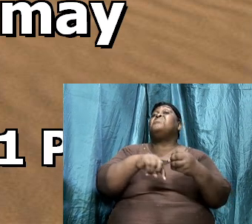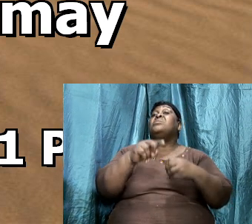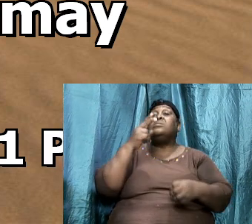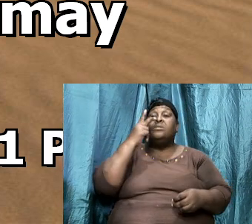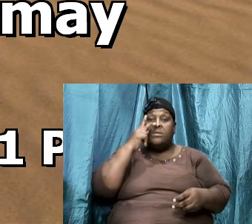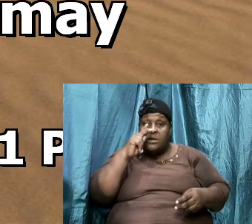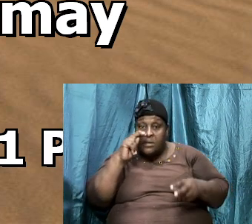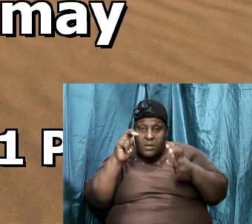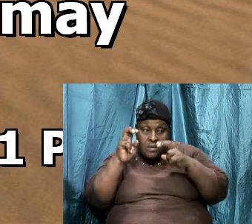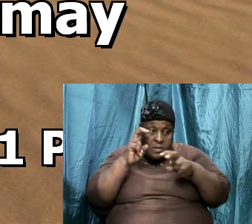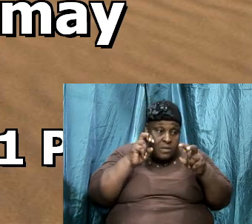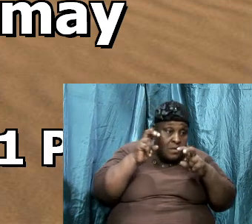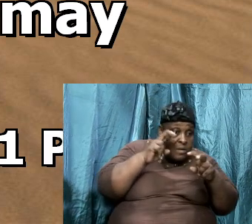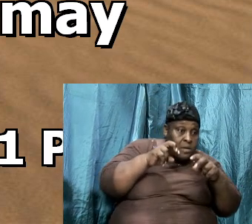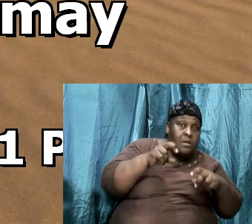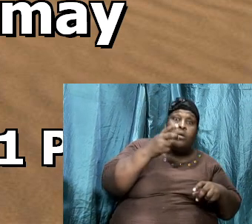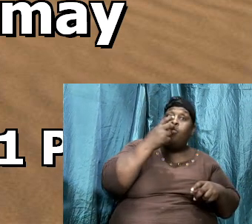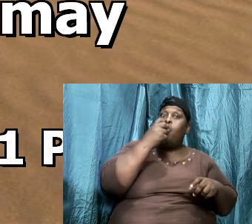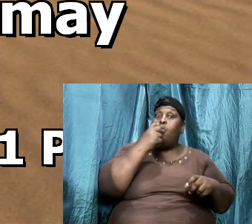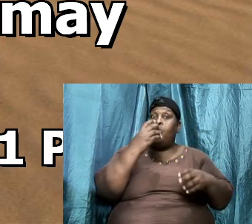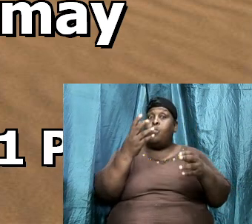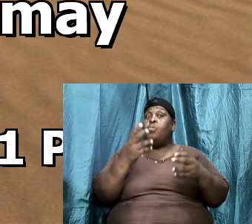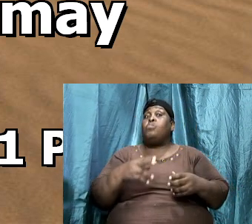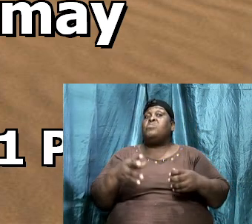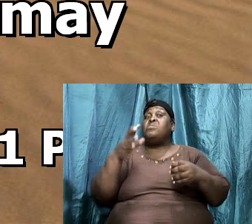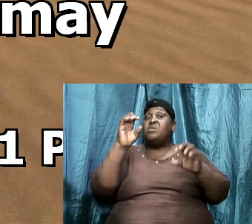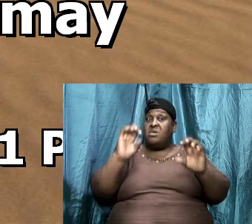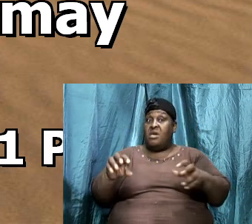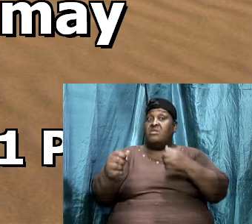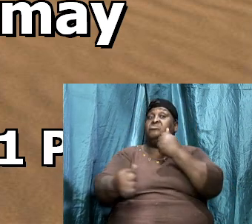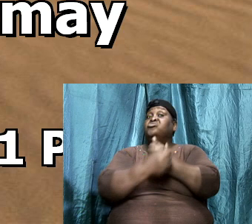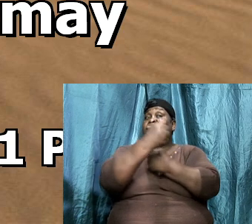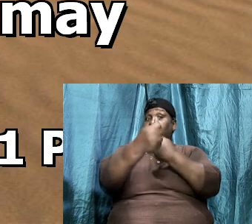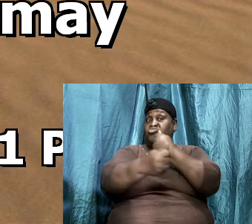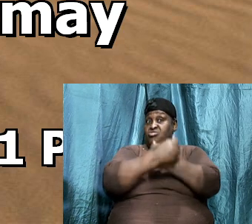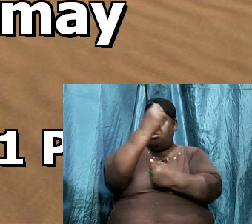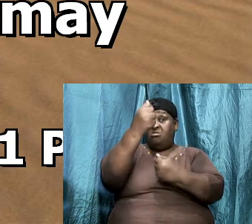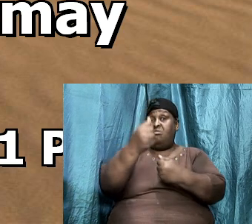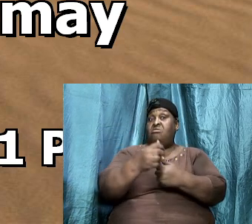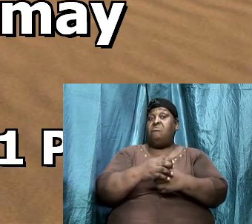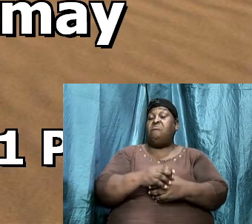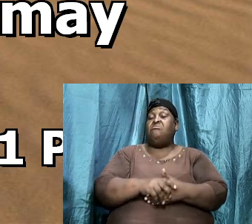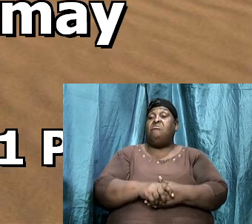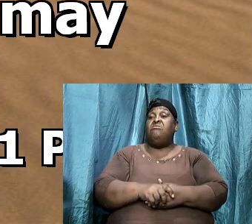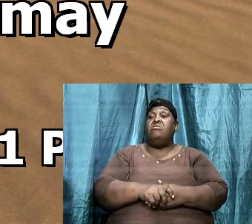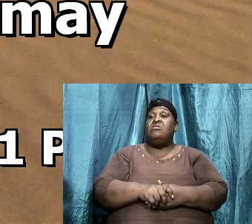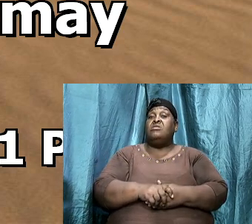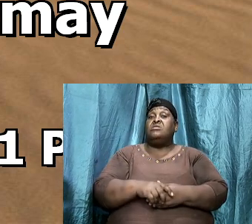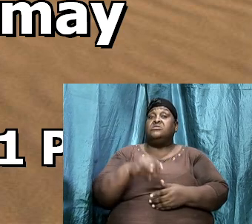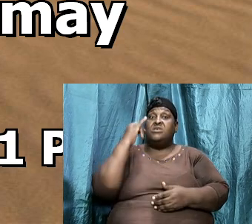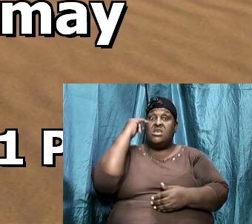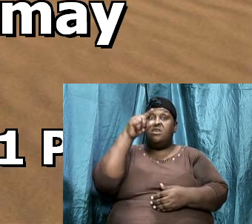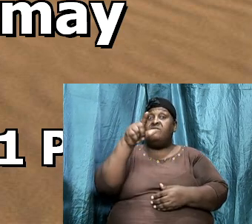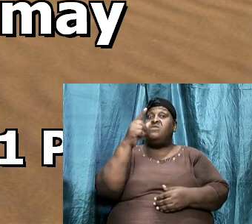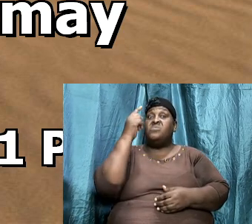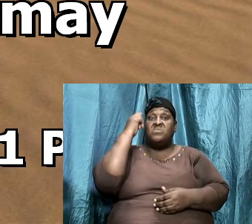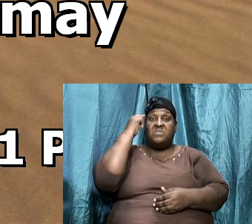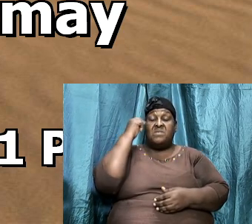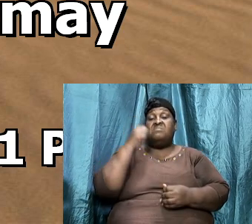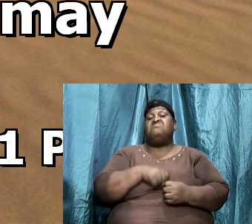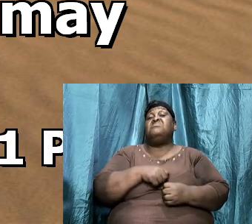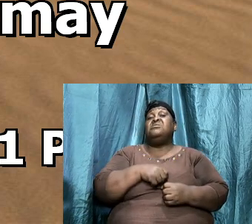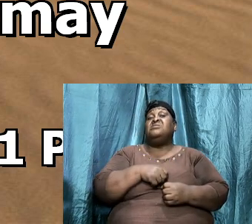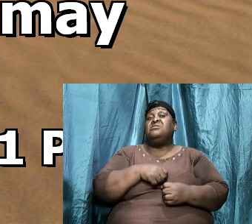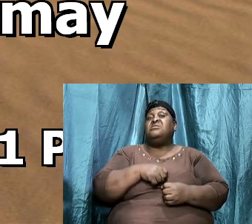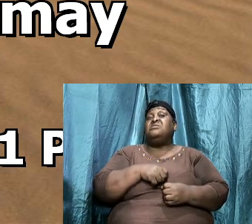whom he may devour. So if you think that it is a fictitious enemy, Christ himself spoke about